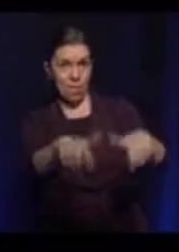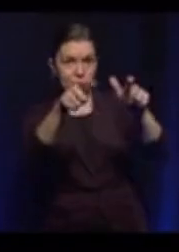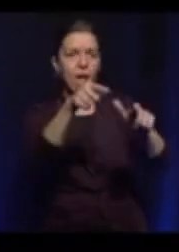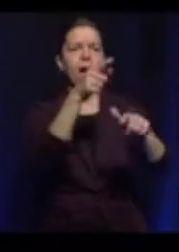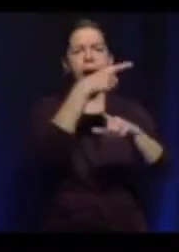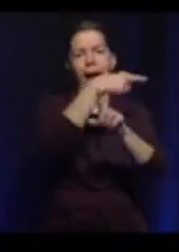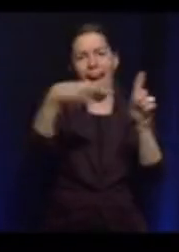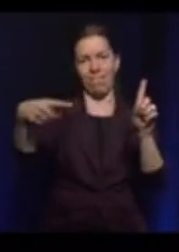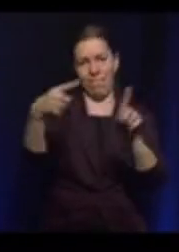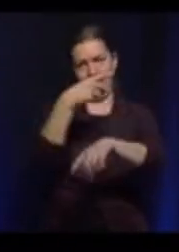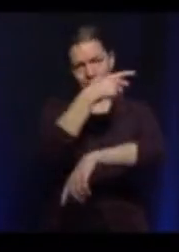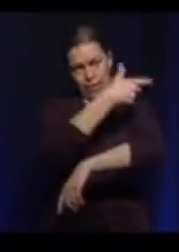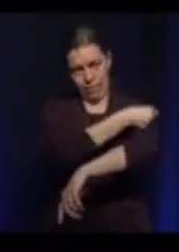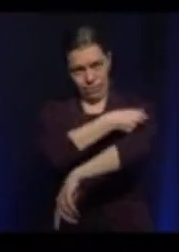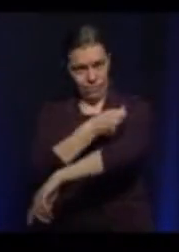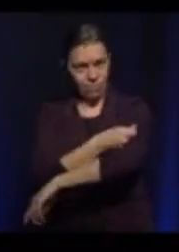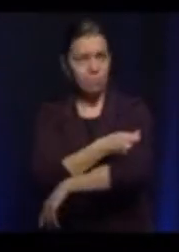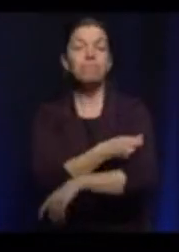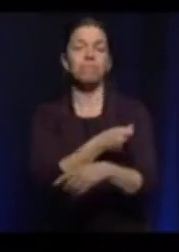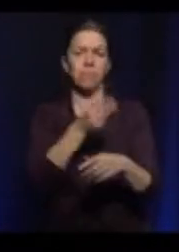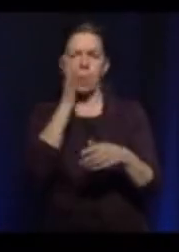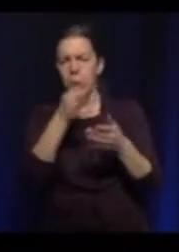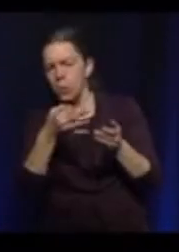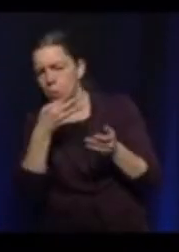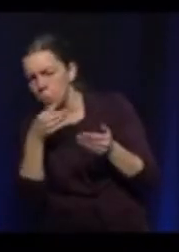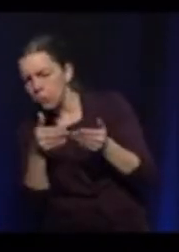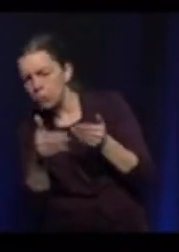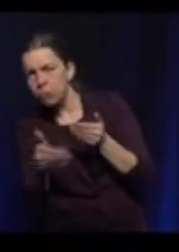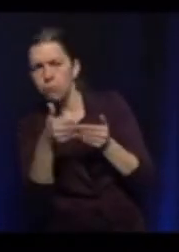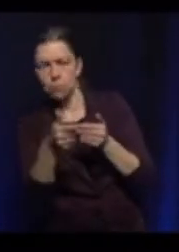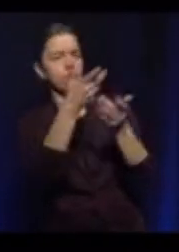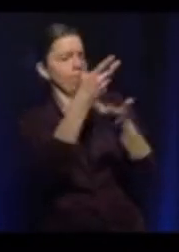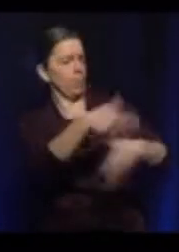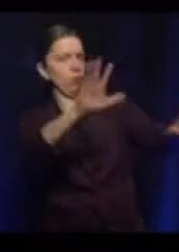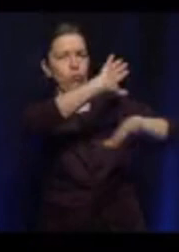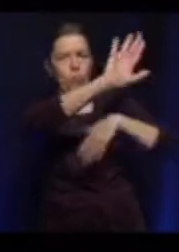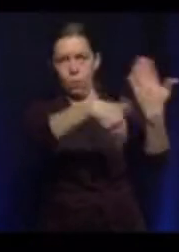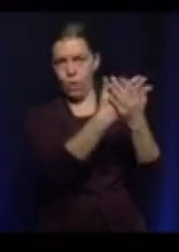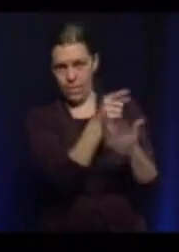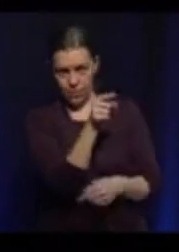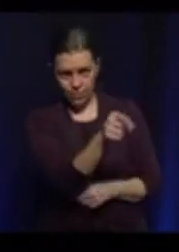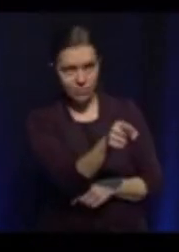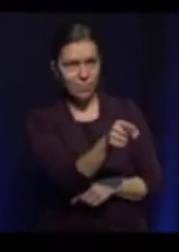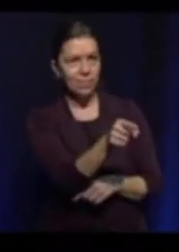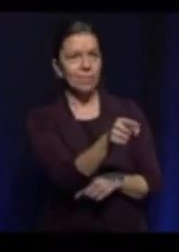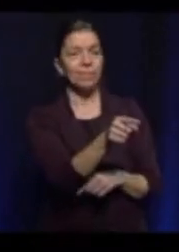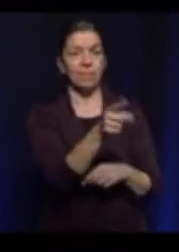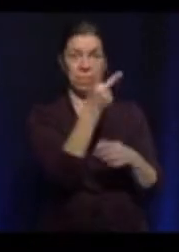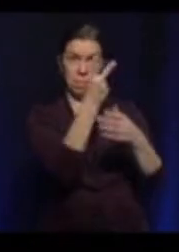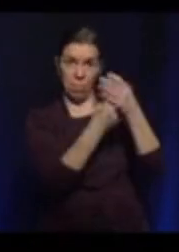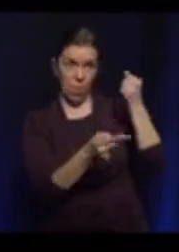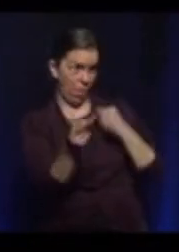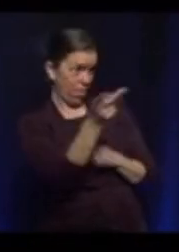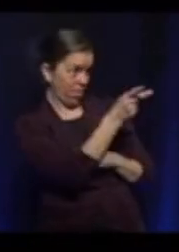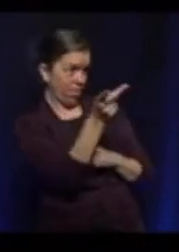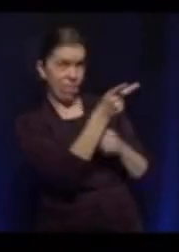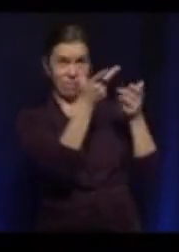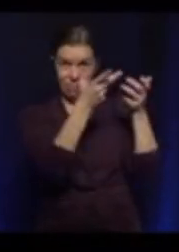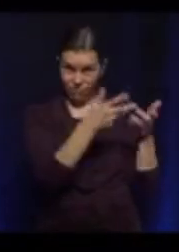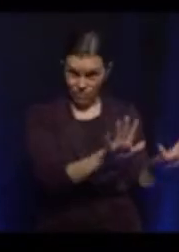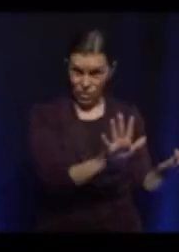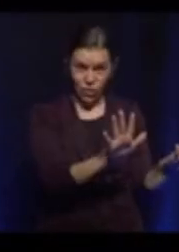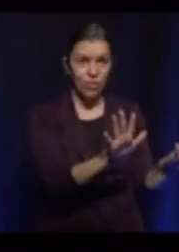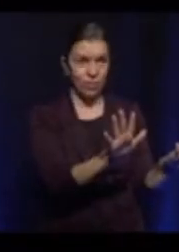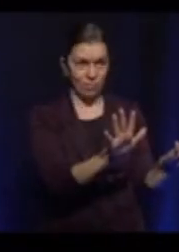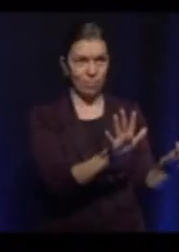vaccinated those residences, homes, and also nearly